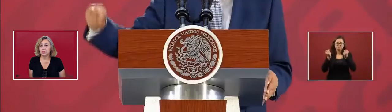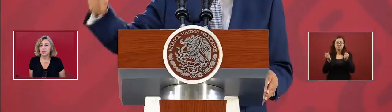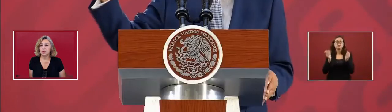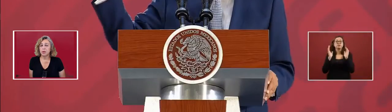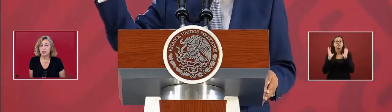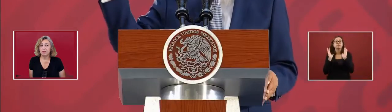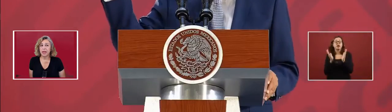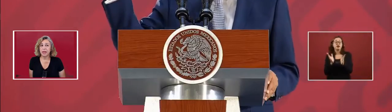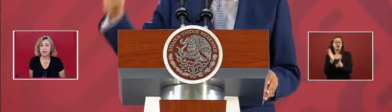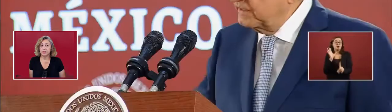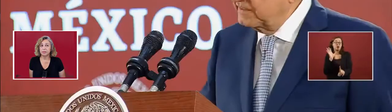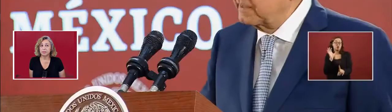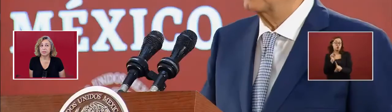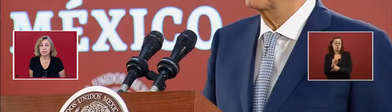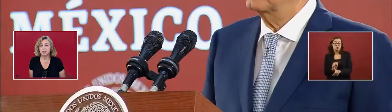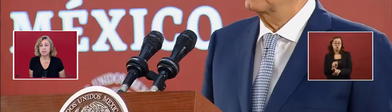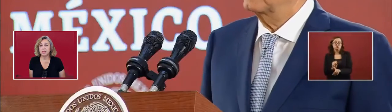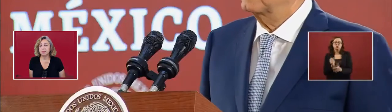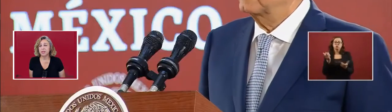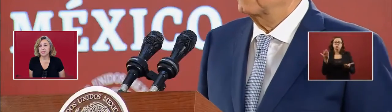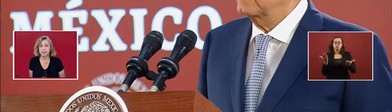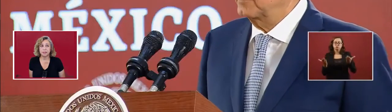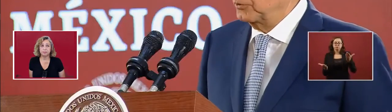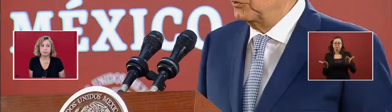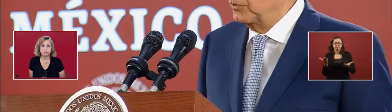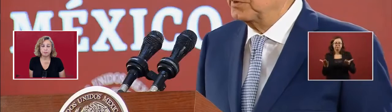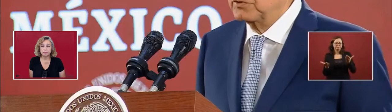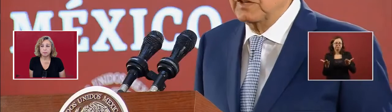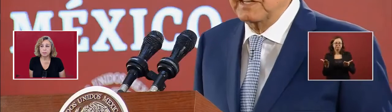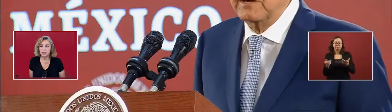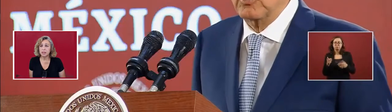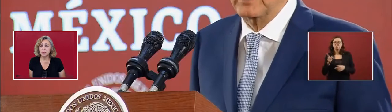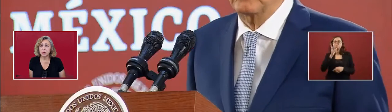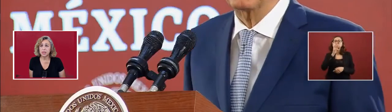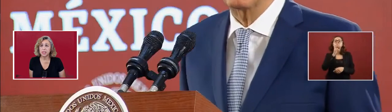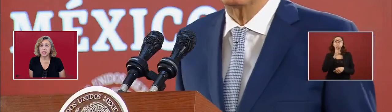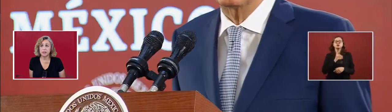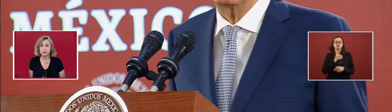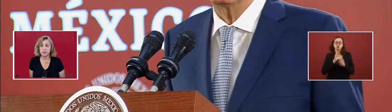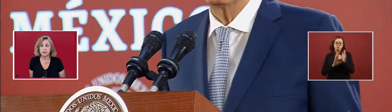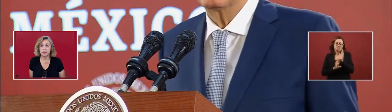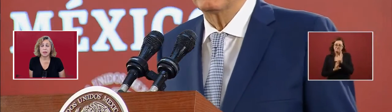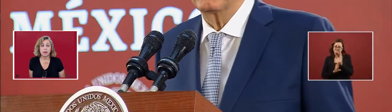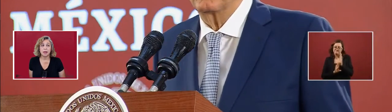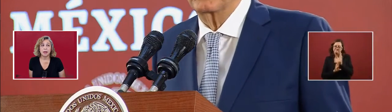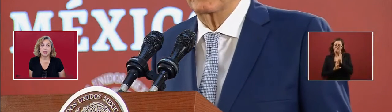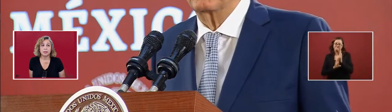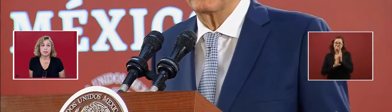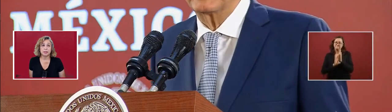We have gained to stabilize it. The production of